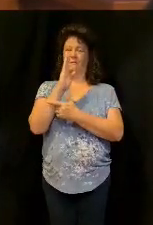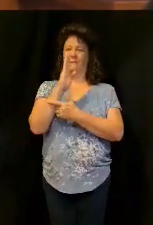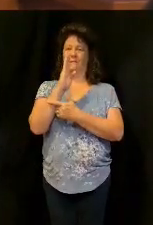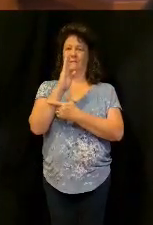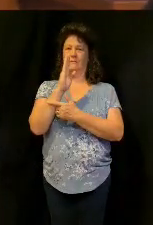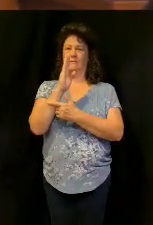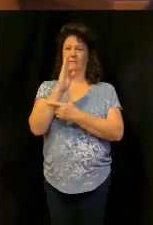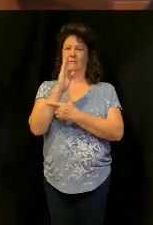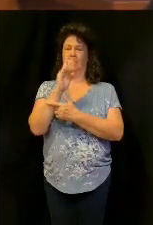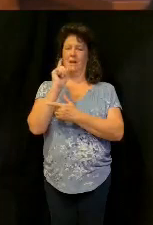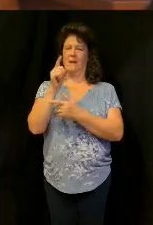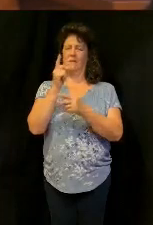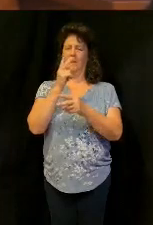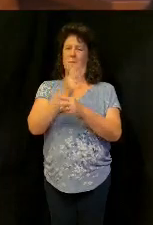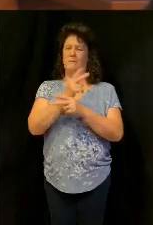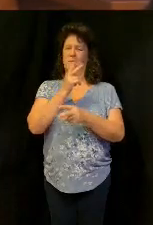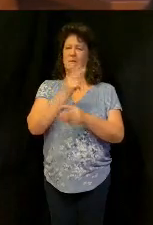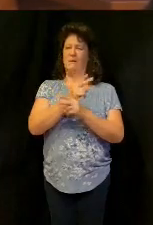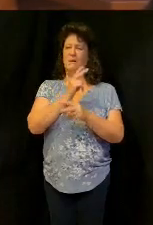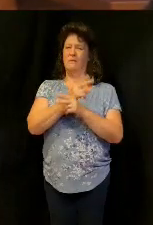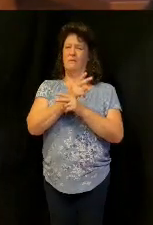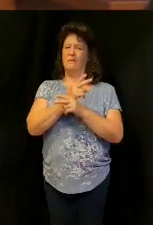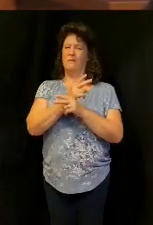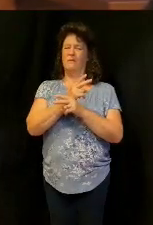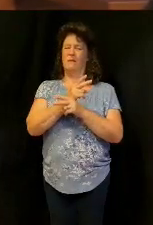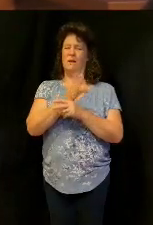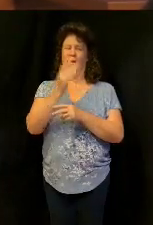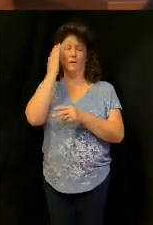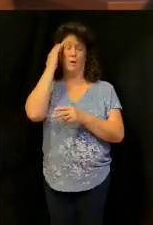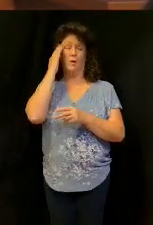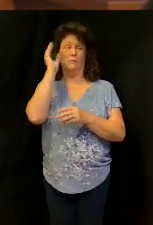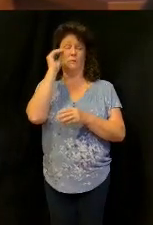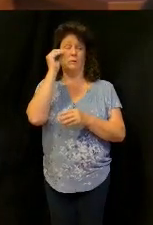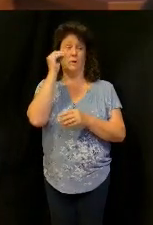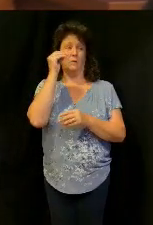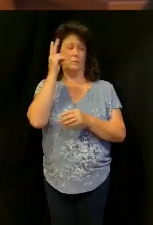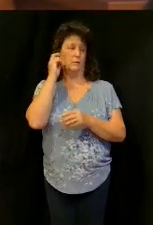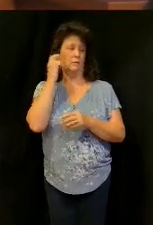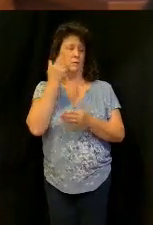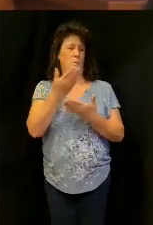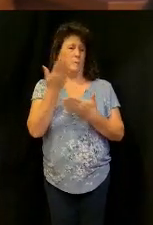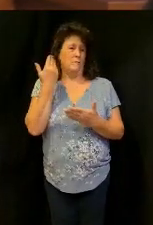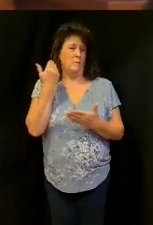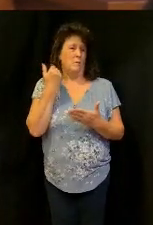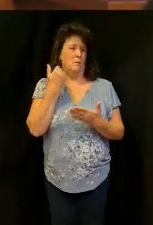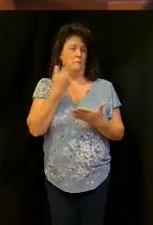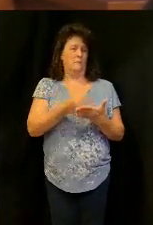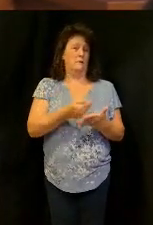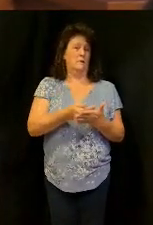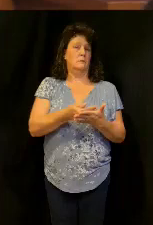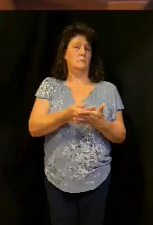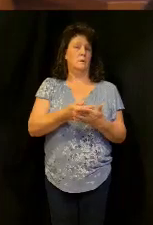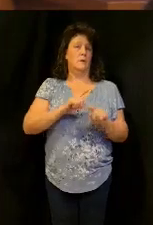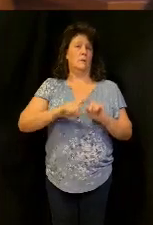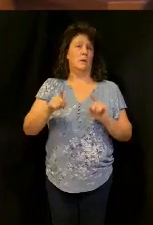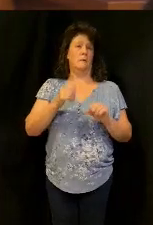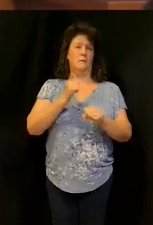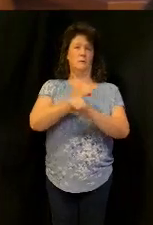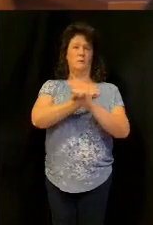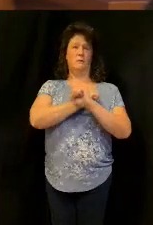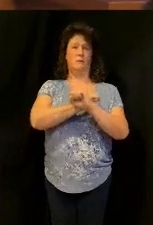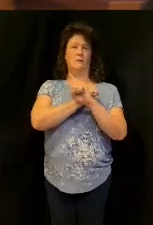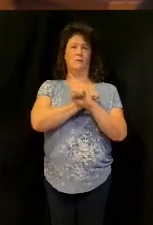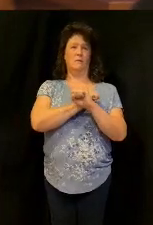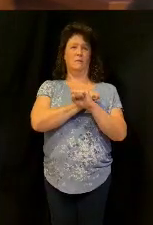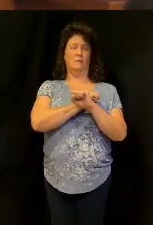You've got to watch. And I know you guys have heard me teach on finances before, but I always use this and I want to use it again. But you've got to guard yourself against